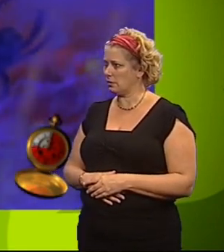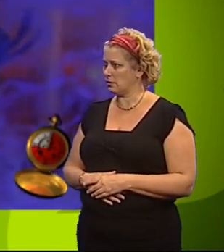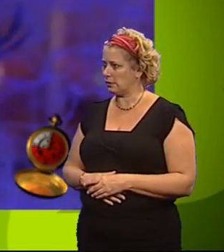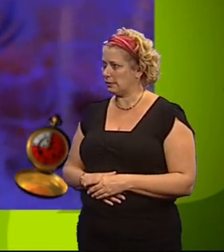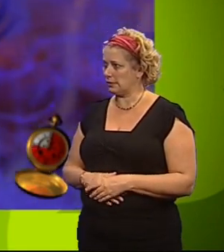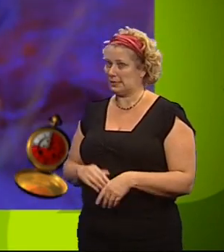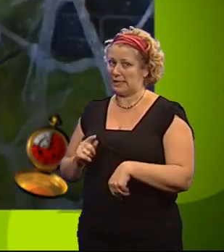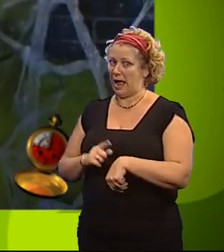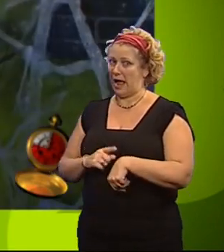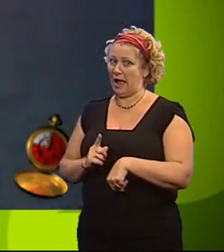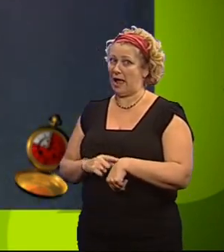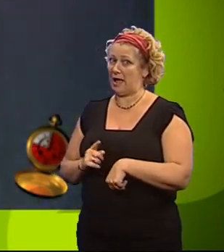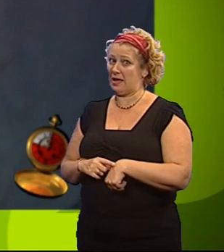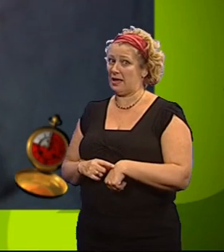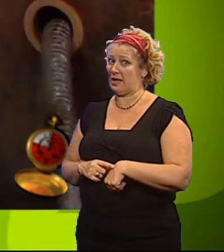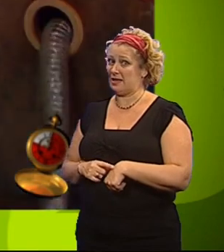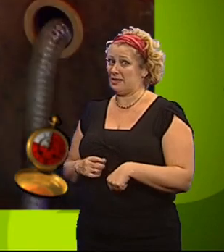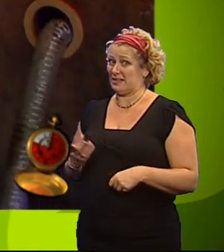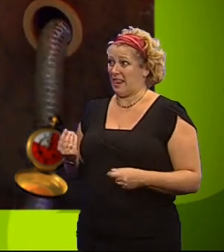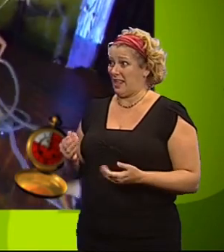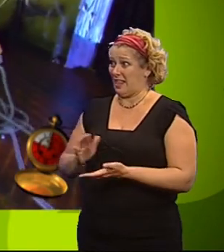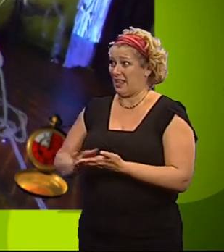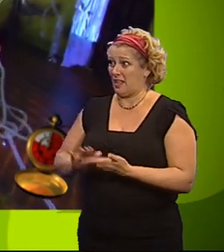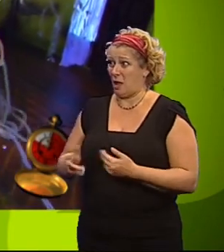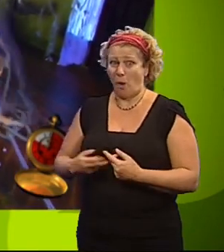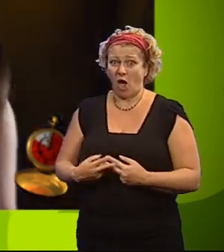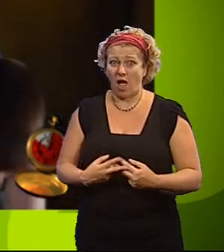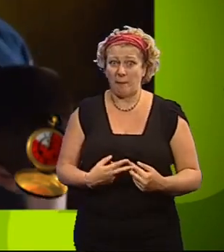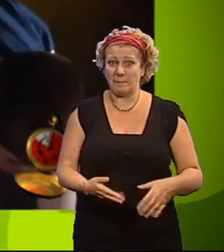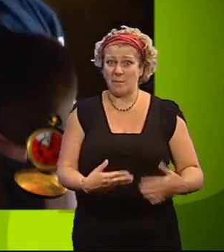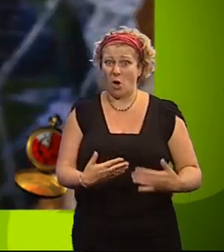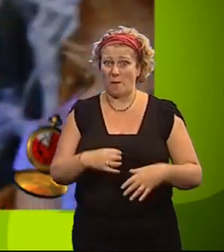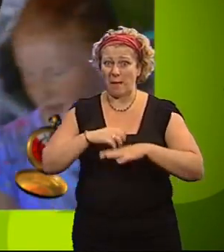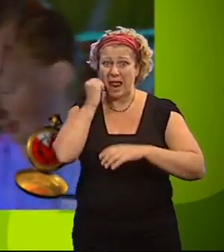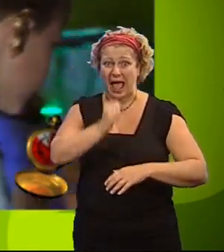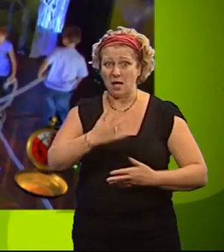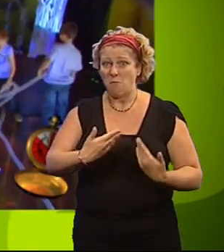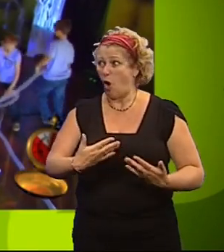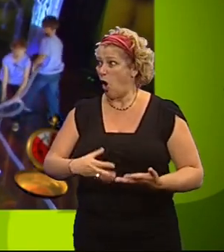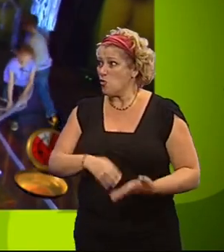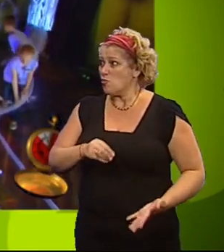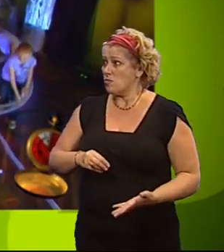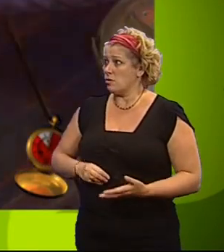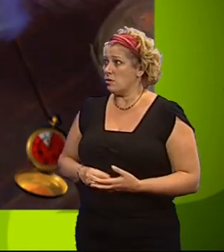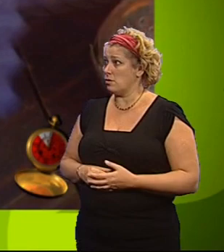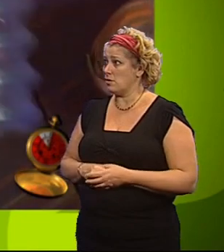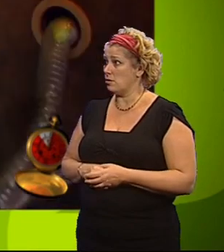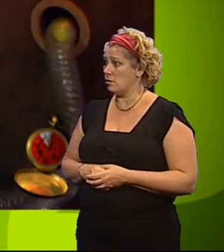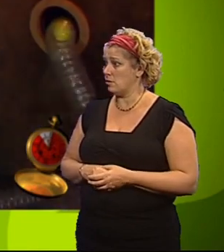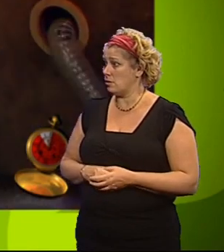Time is running out and they've nearly cleared the floor. Suck up another egg or it's all over for you. Hurry! 10, 9,